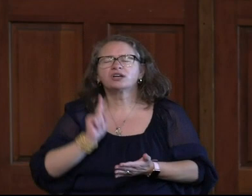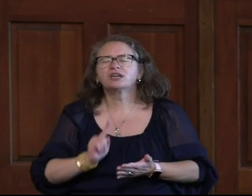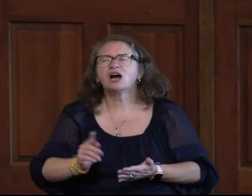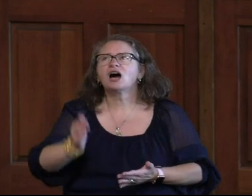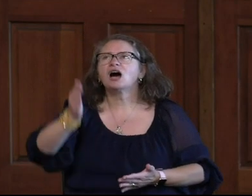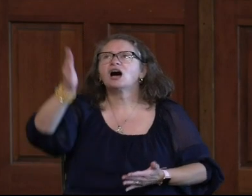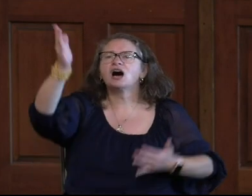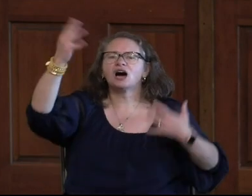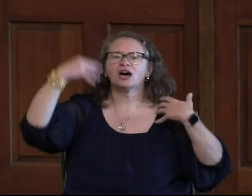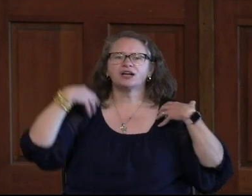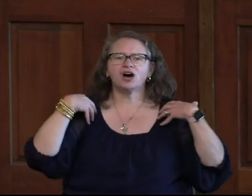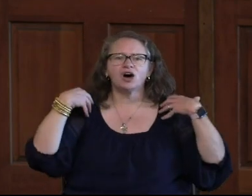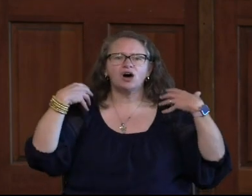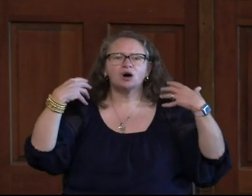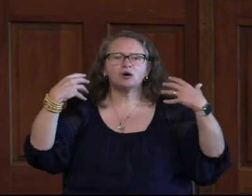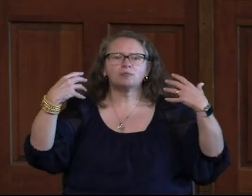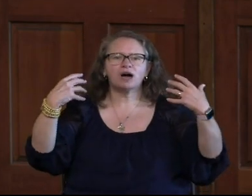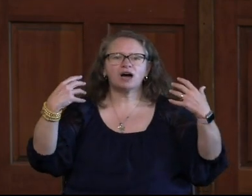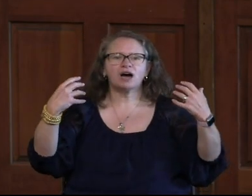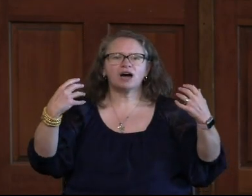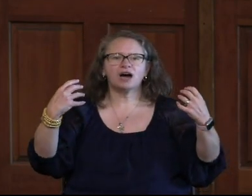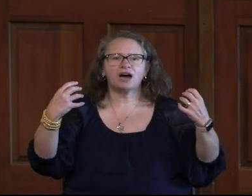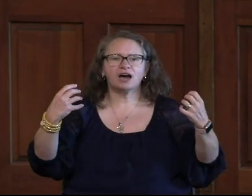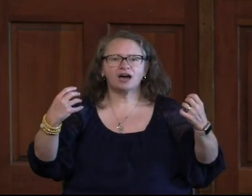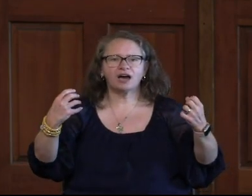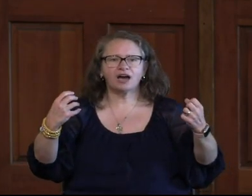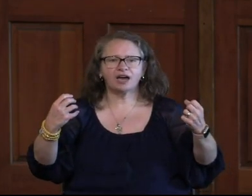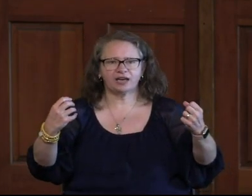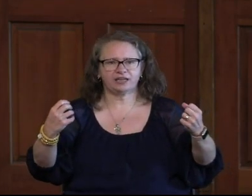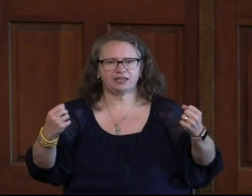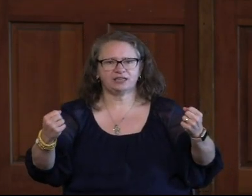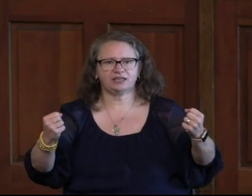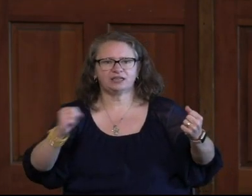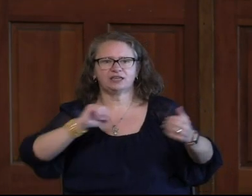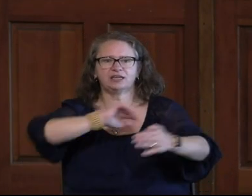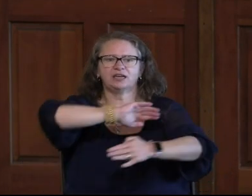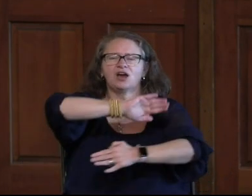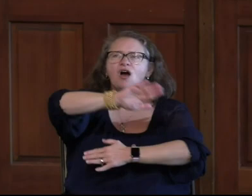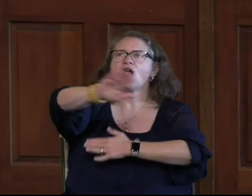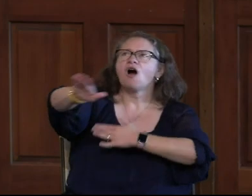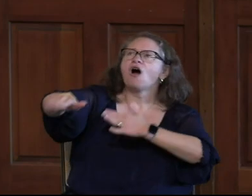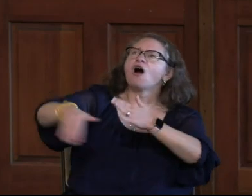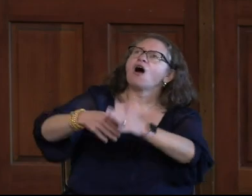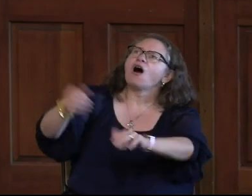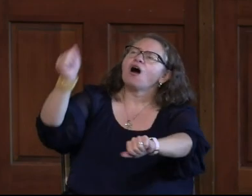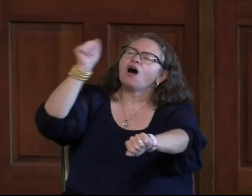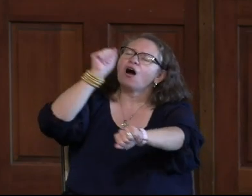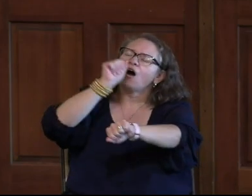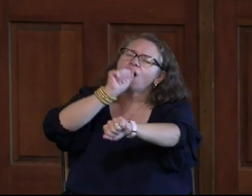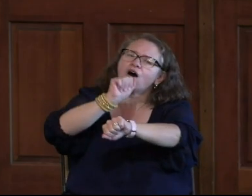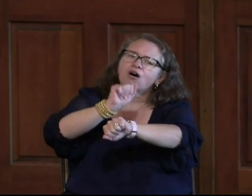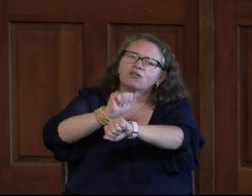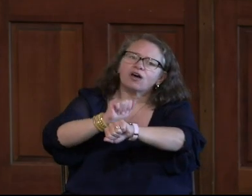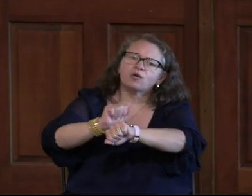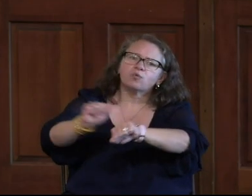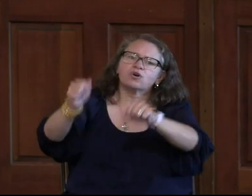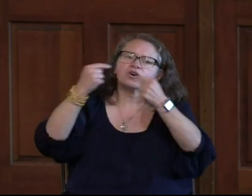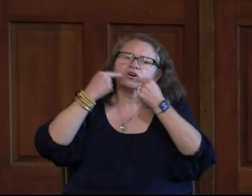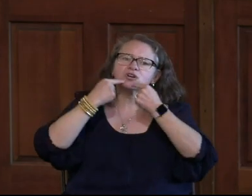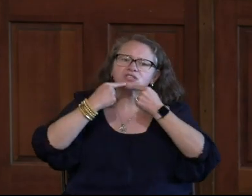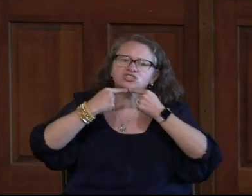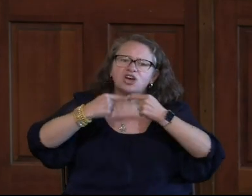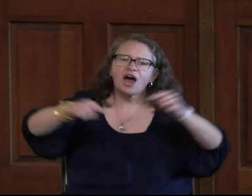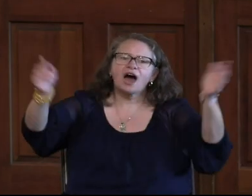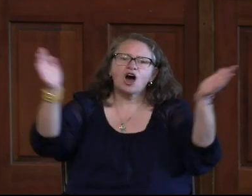Lord God Almighty, All thy